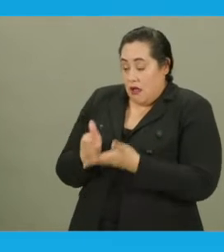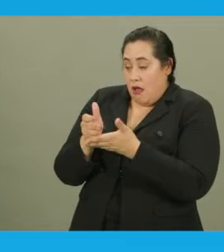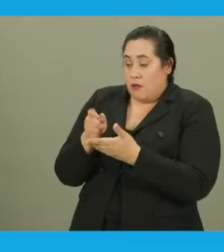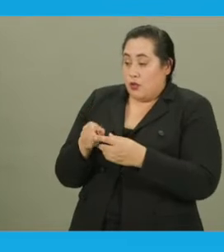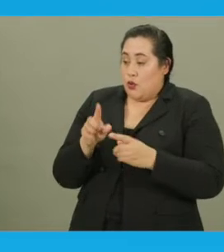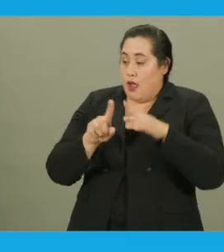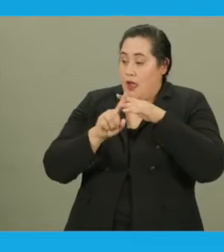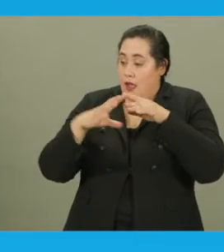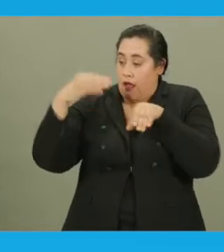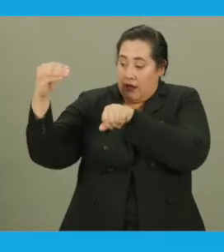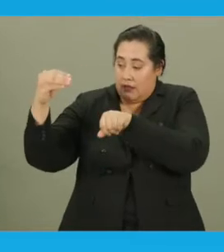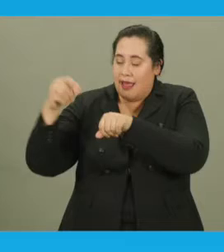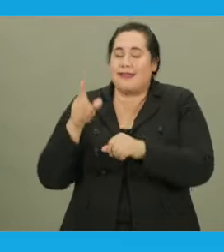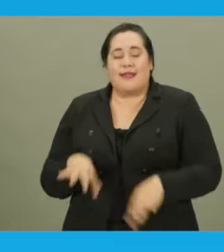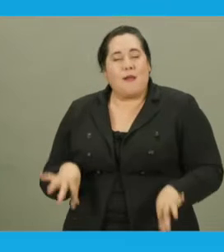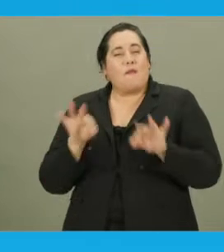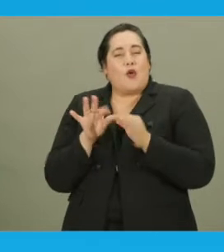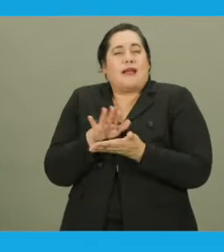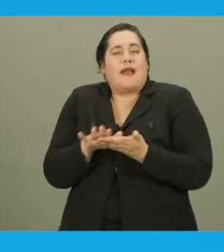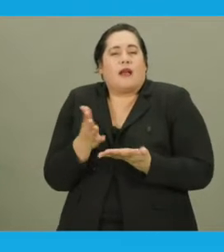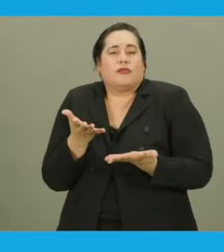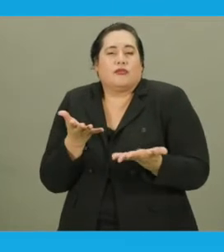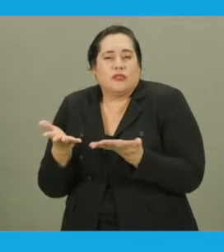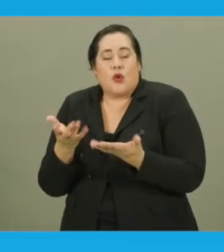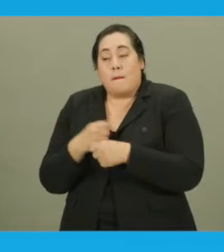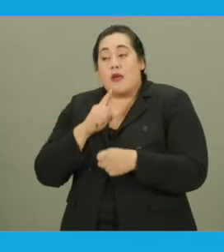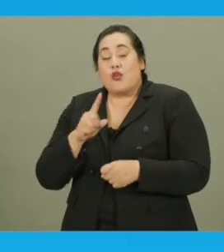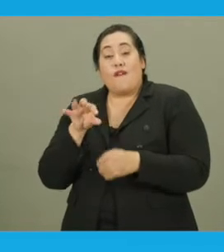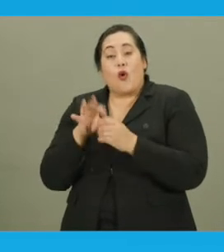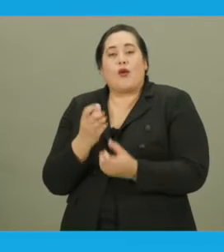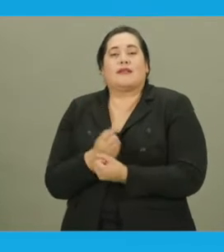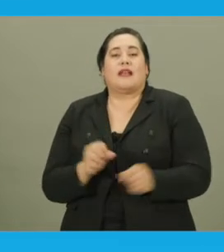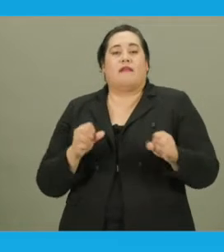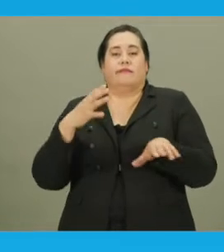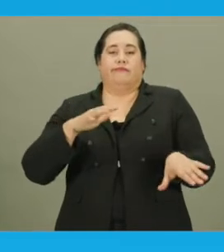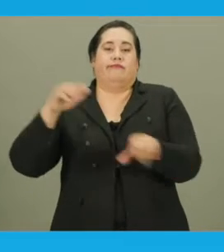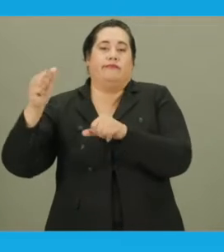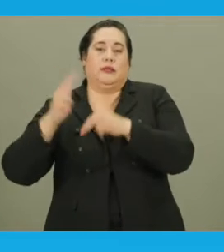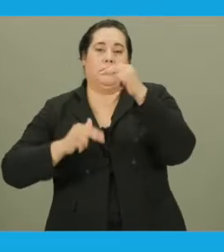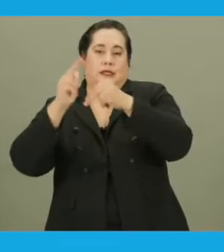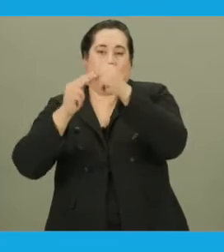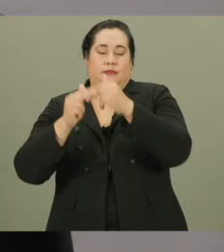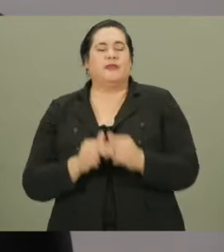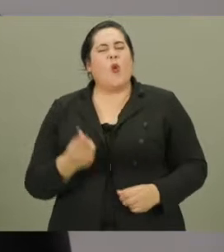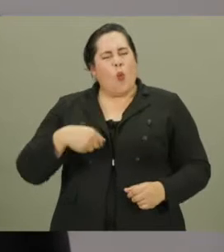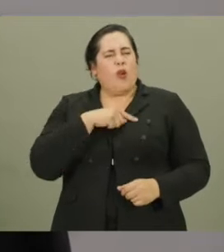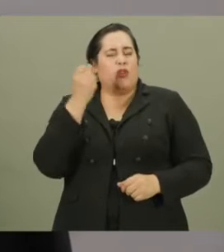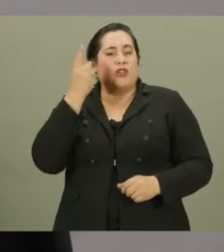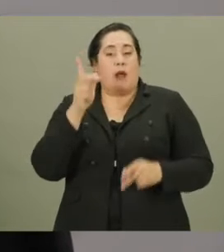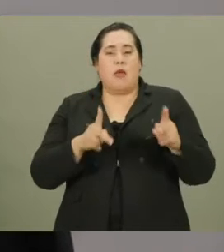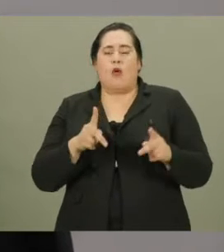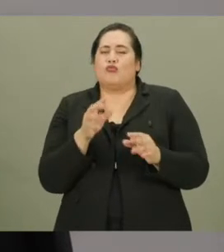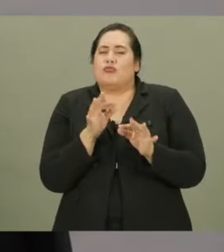she needed assistance to the exit. This is an important and kind gesture to ensure the voter safely exits the building. We